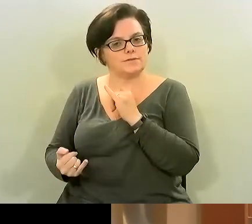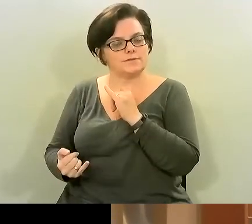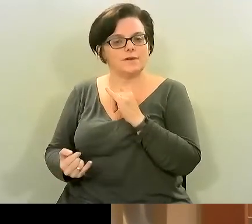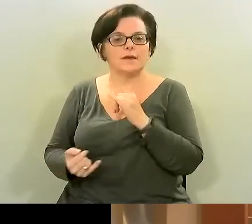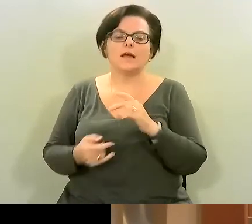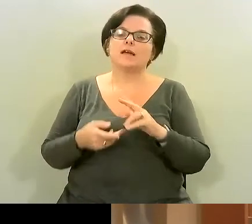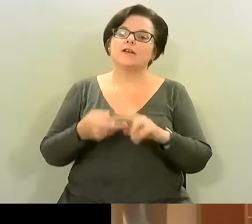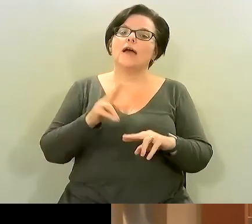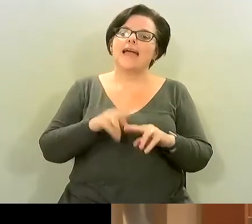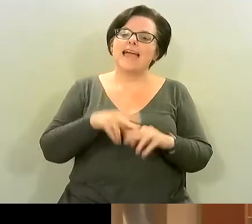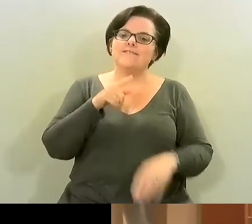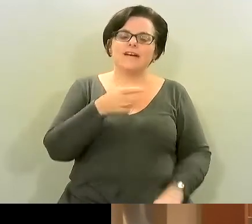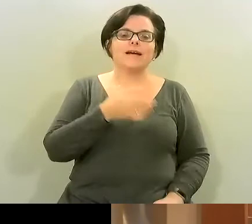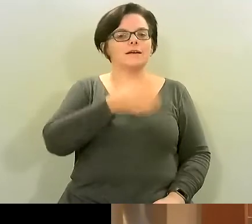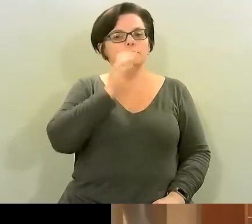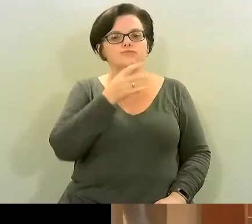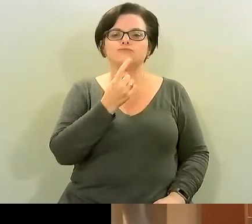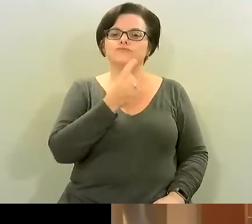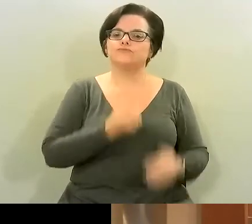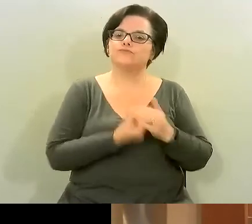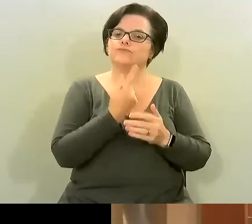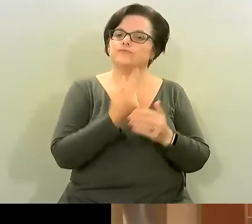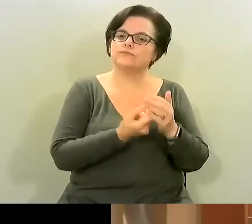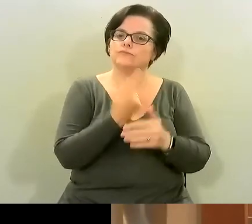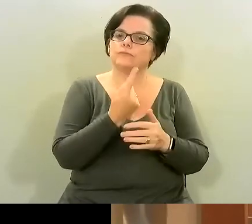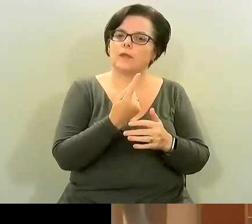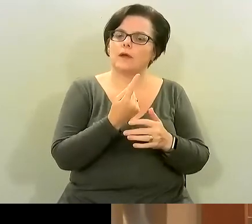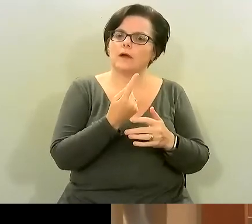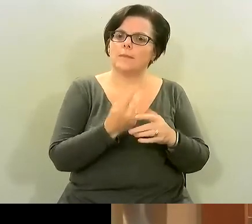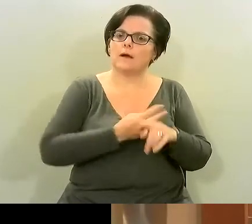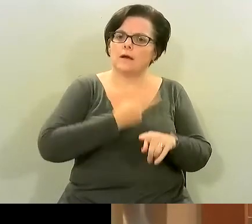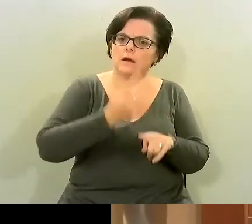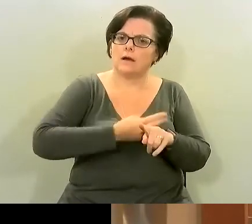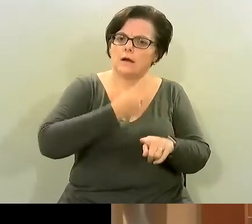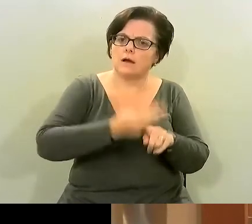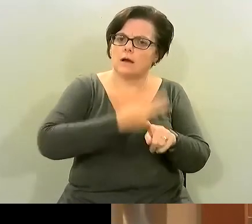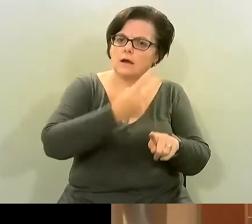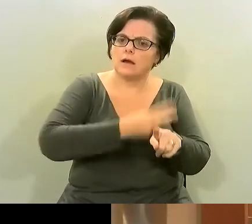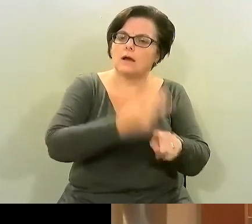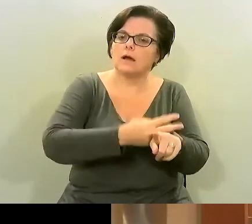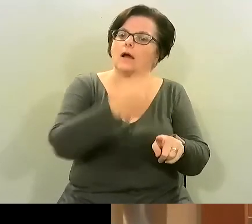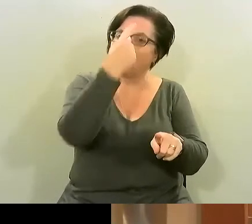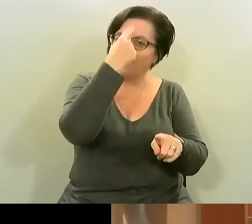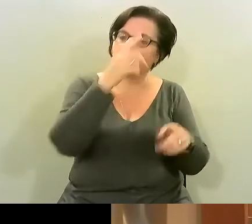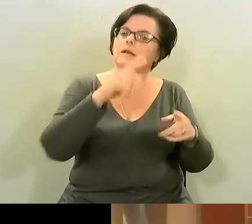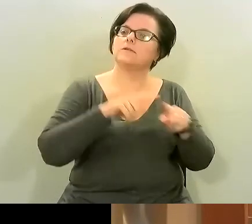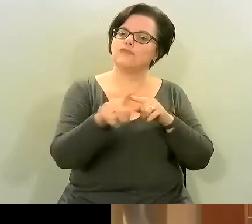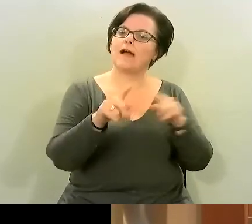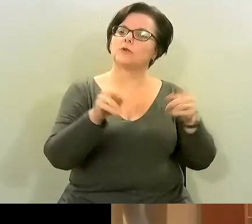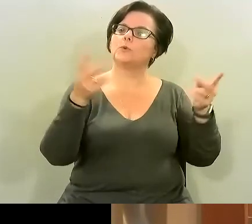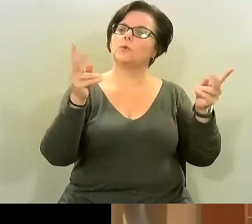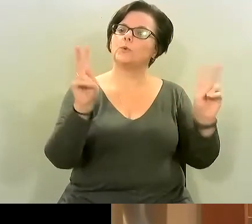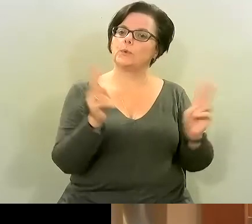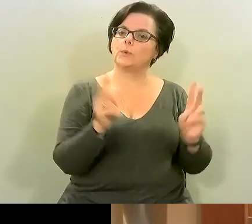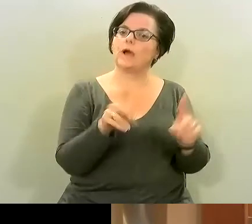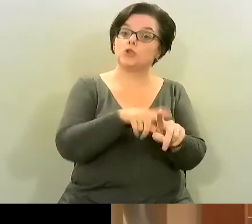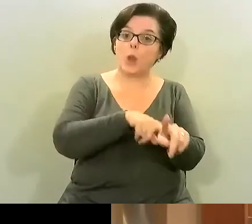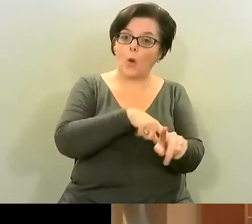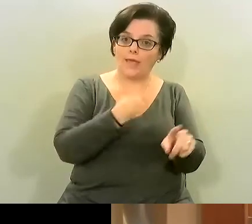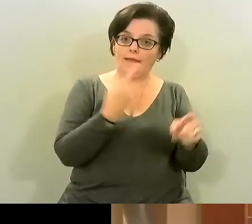indulgence over the pandemic maybe think about how ways that you can cut back a little bit and do it slowly um